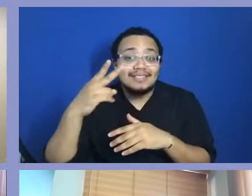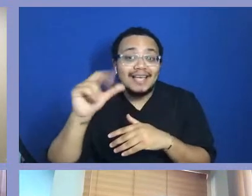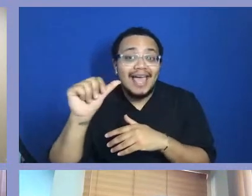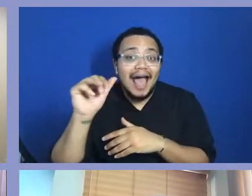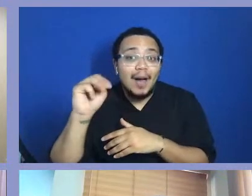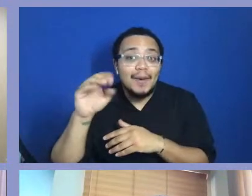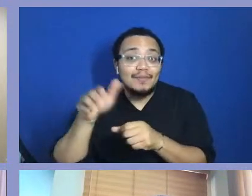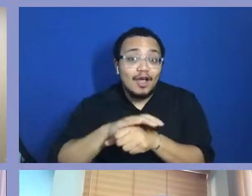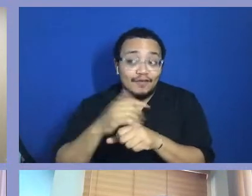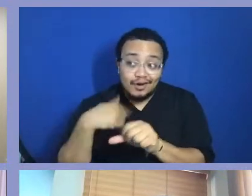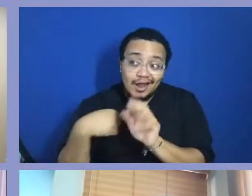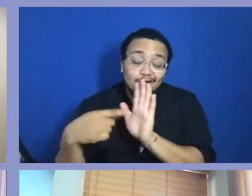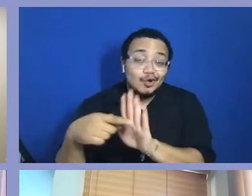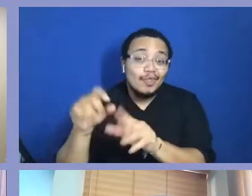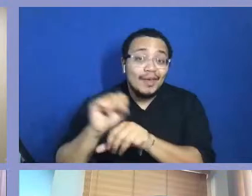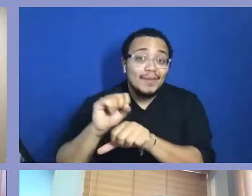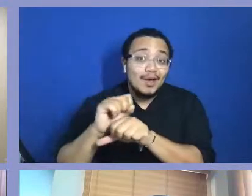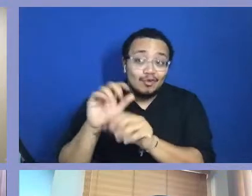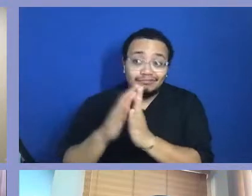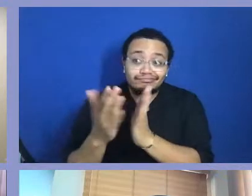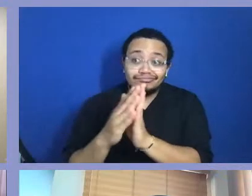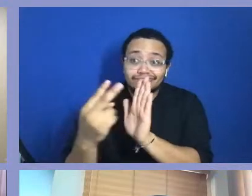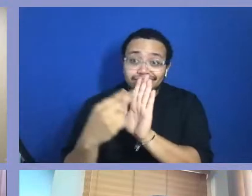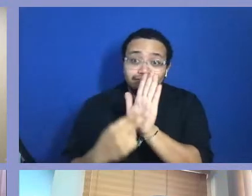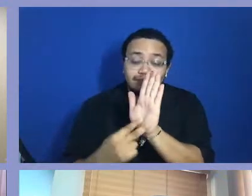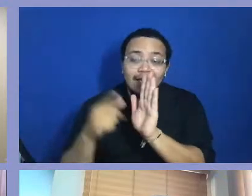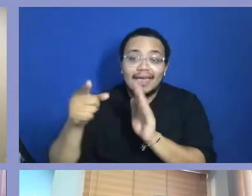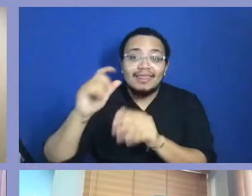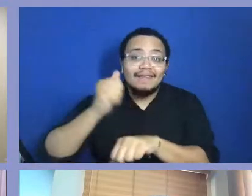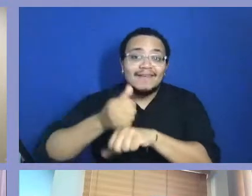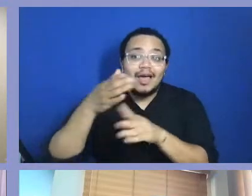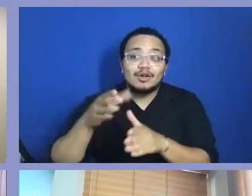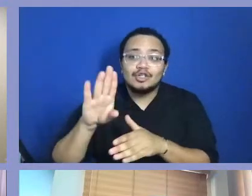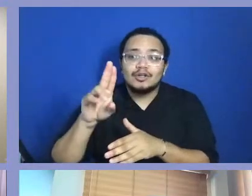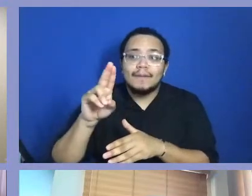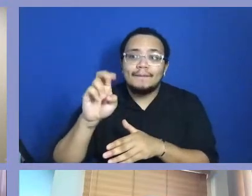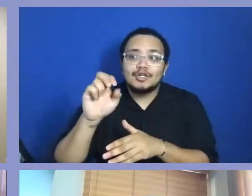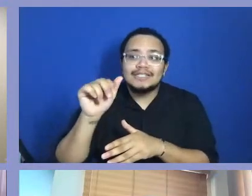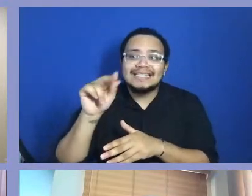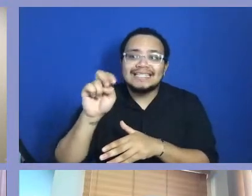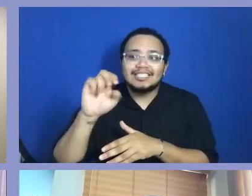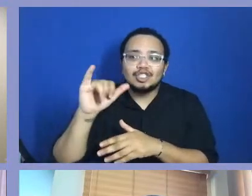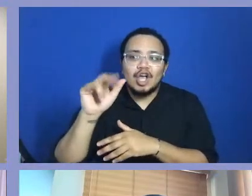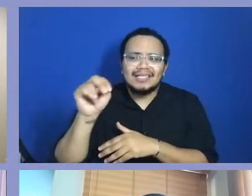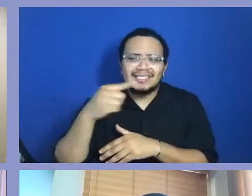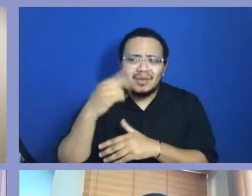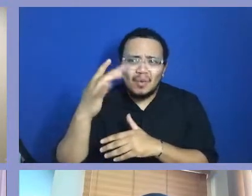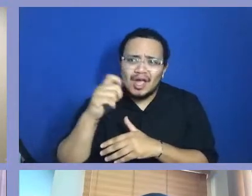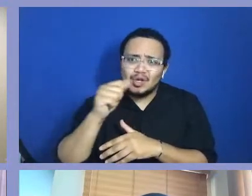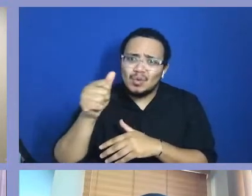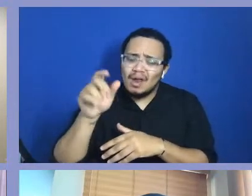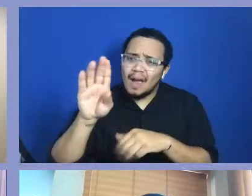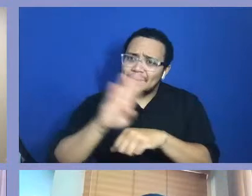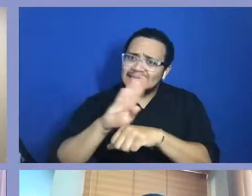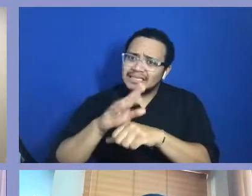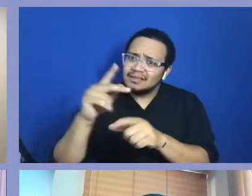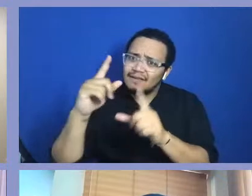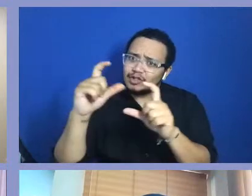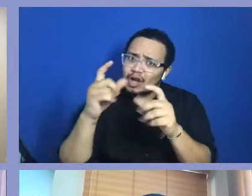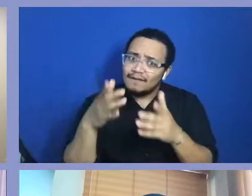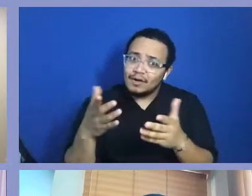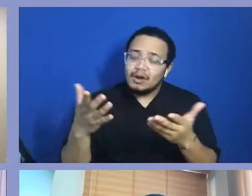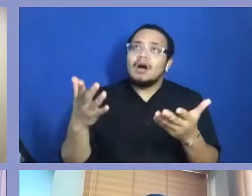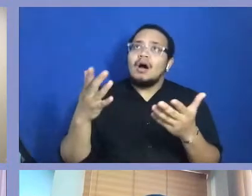showed them my work. And the founder, Bernice Johnson-Megan, said, Why aren't you working for yourself? Light bulb goes off.